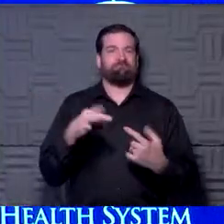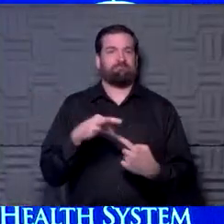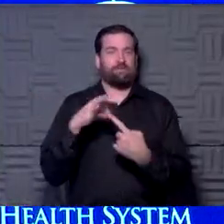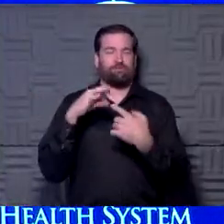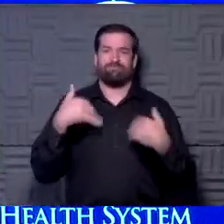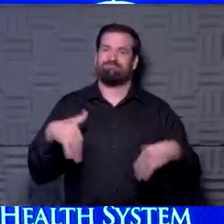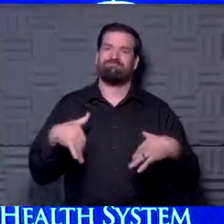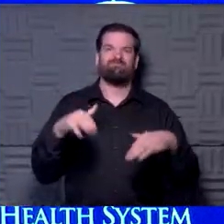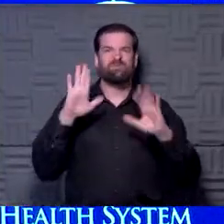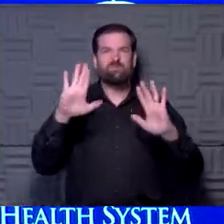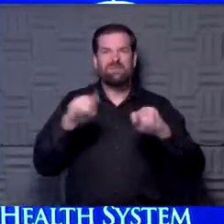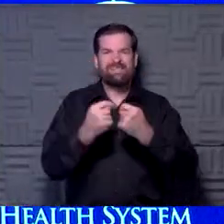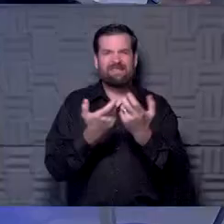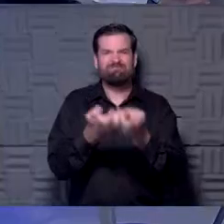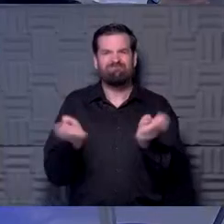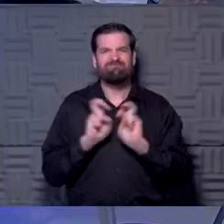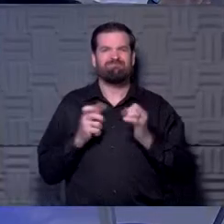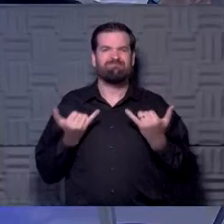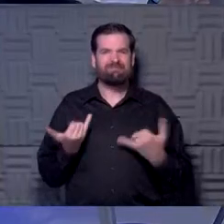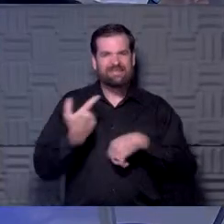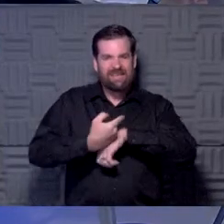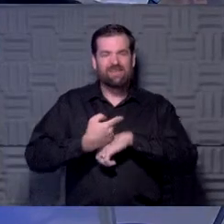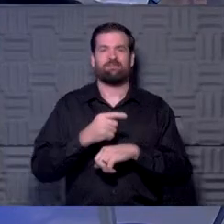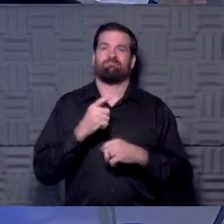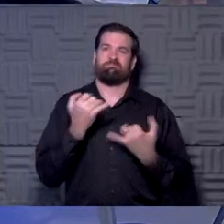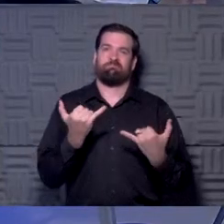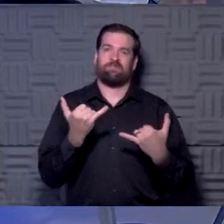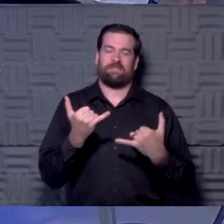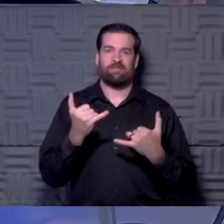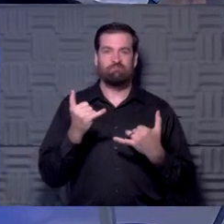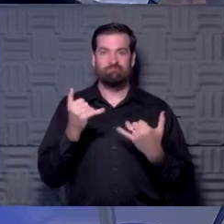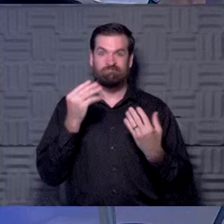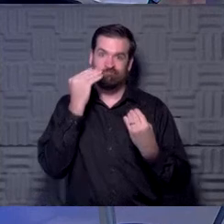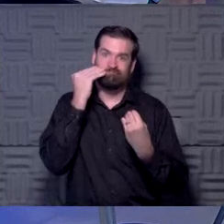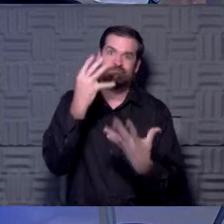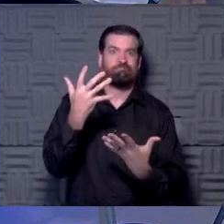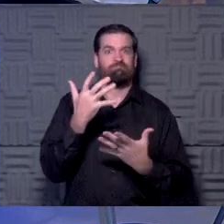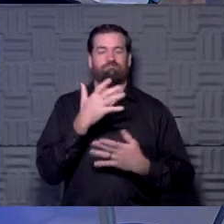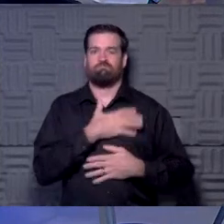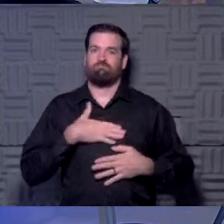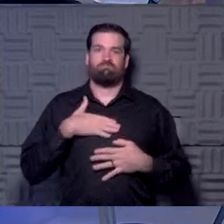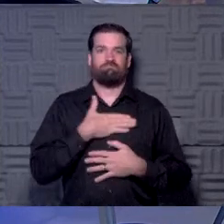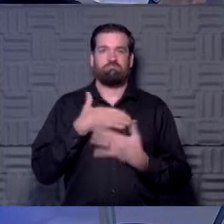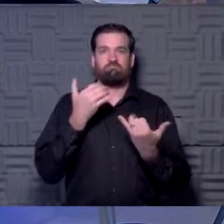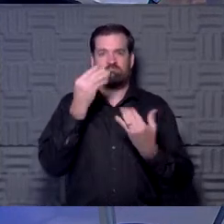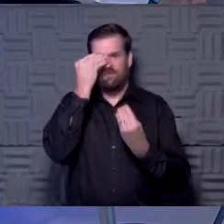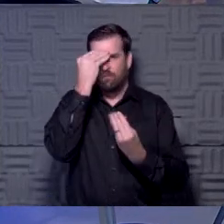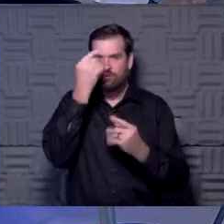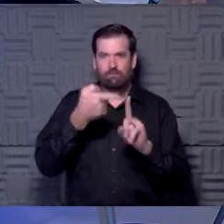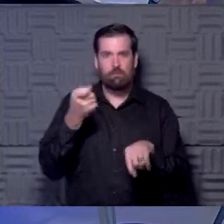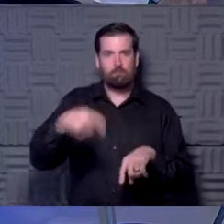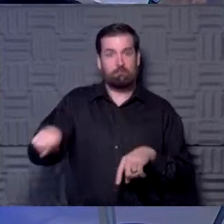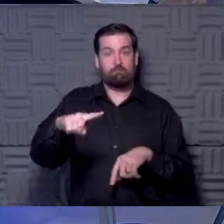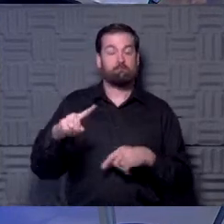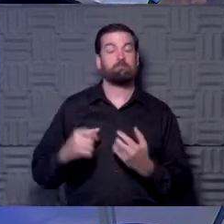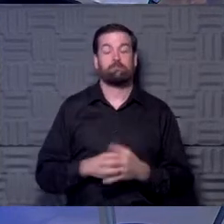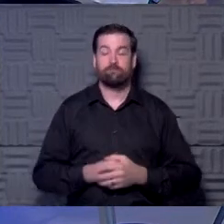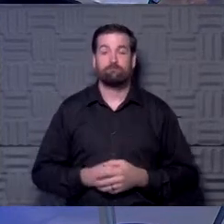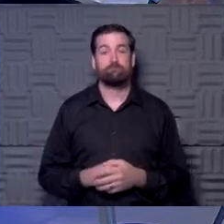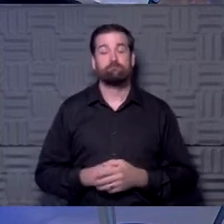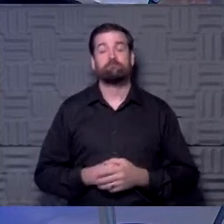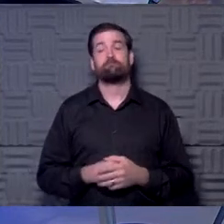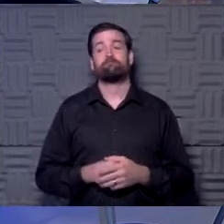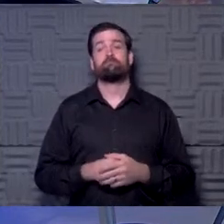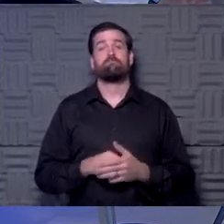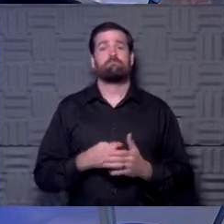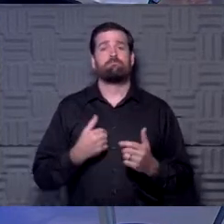got a great team of people here with us today, and I think you're going to really enjoy hearing about them, hearing from them, and about them, I hope. You know,